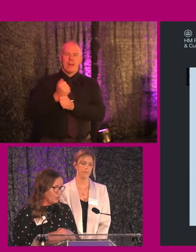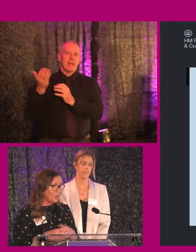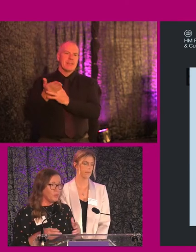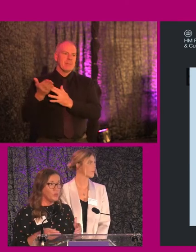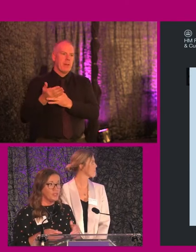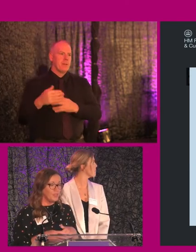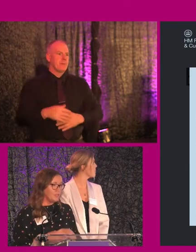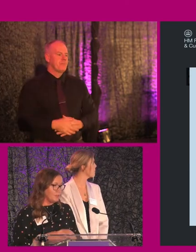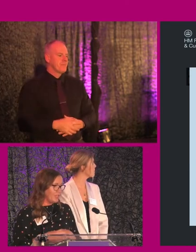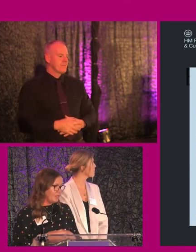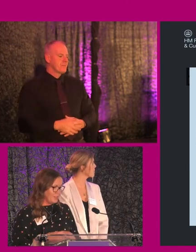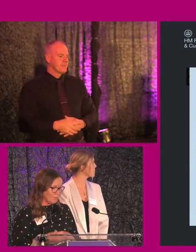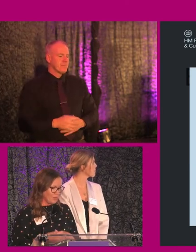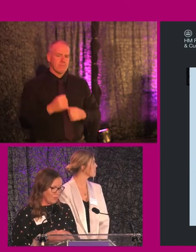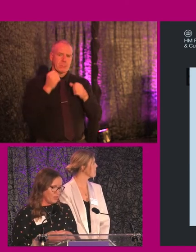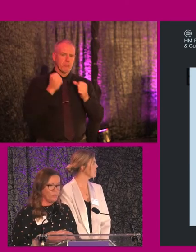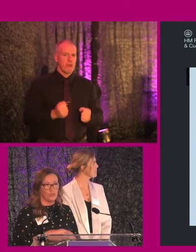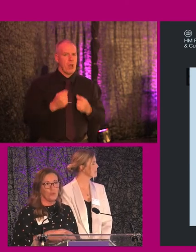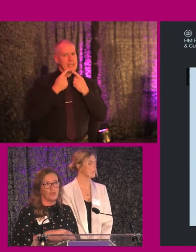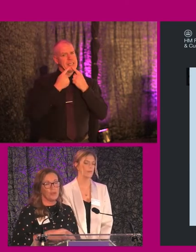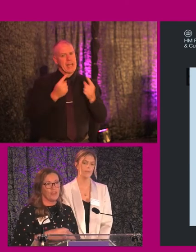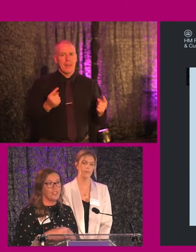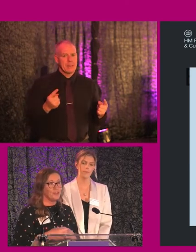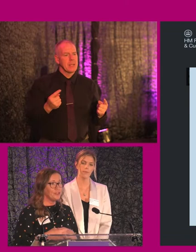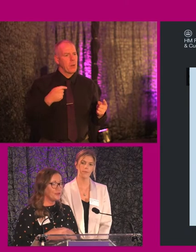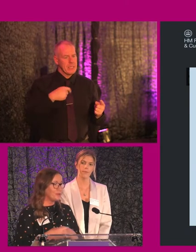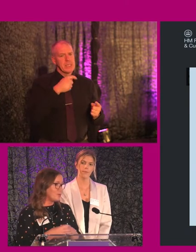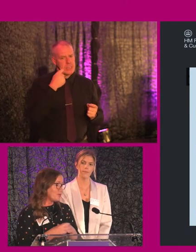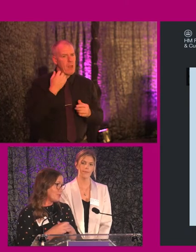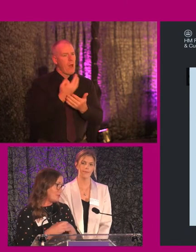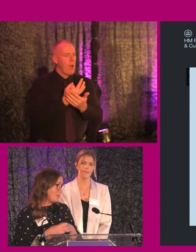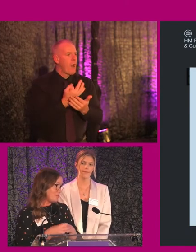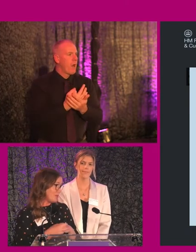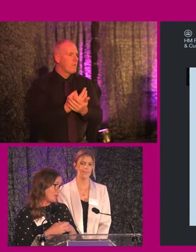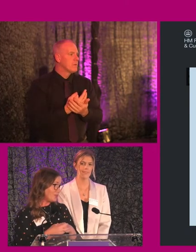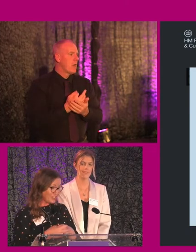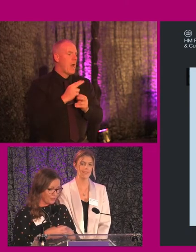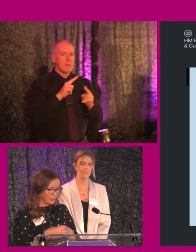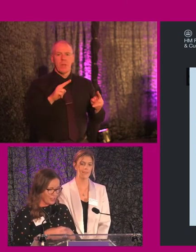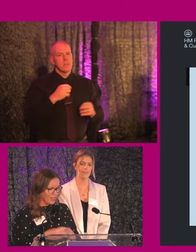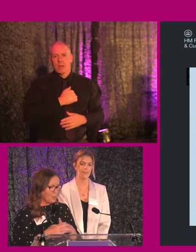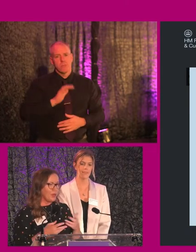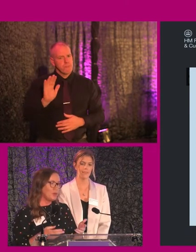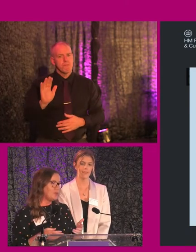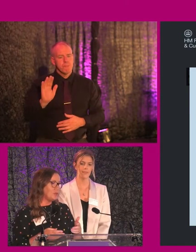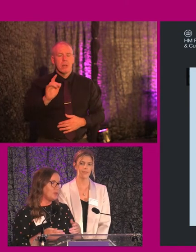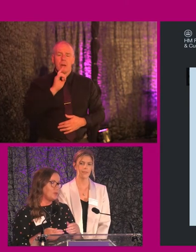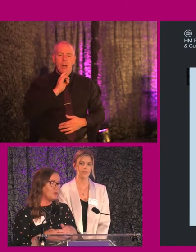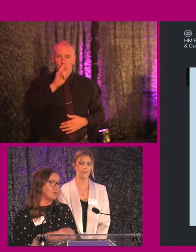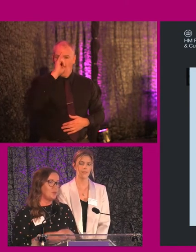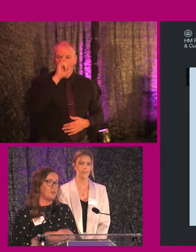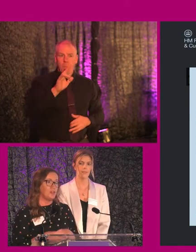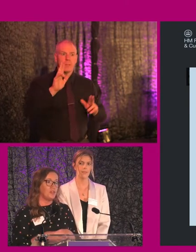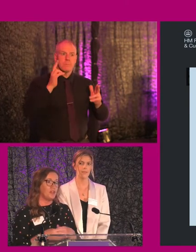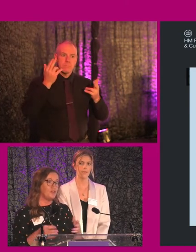It's quite a bold statement to make and one that we do make quite regularly, so I'm not going to apologise for it, but I hope to be able to